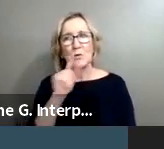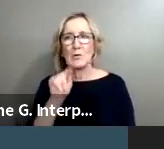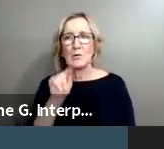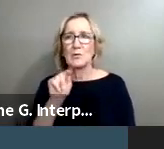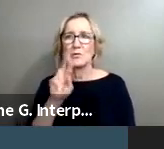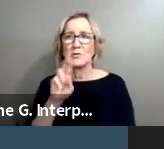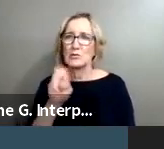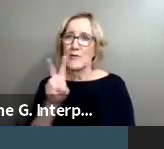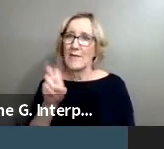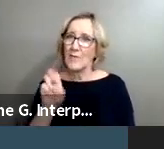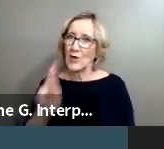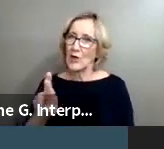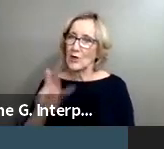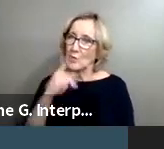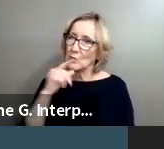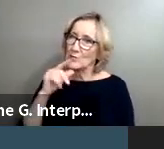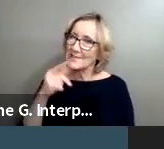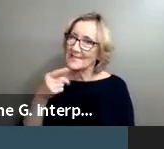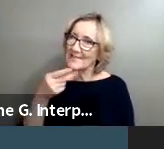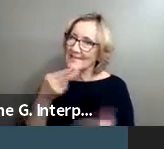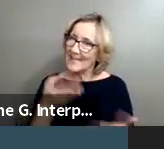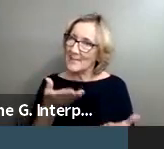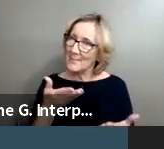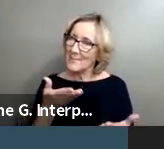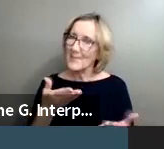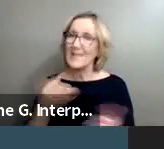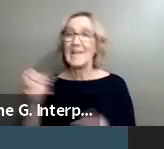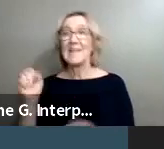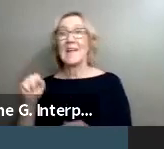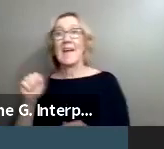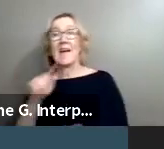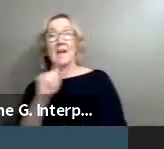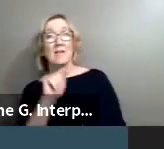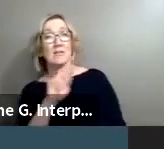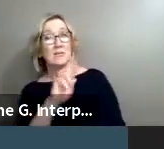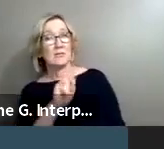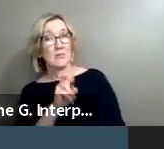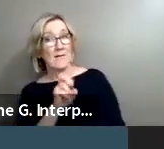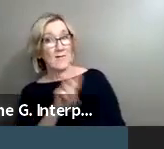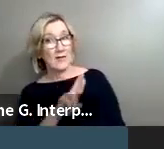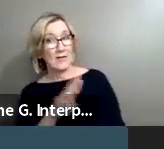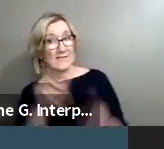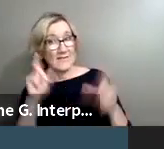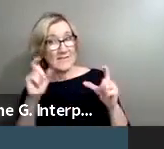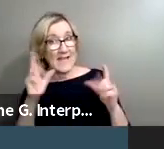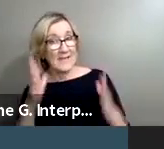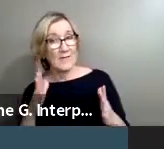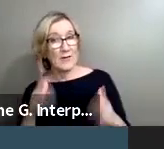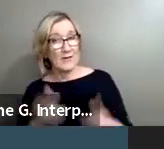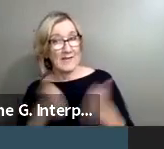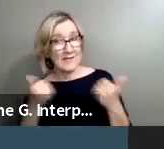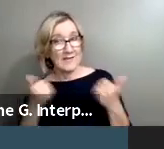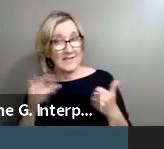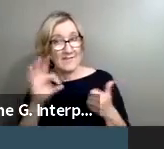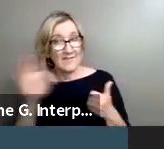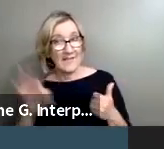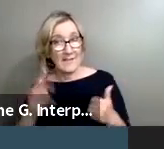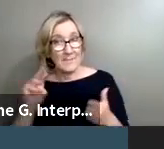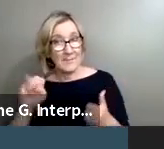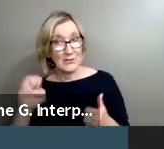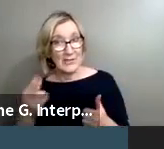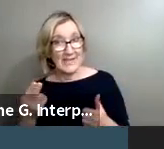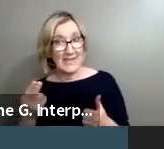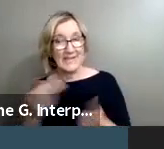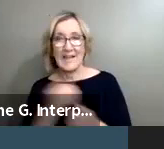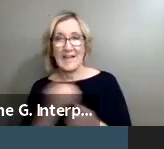Trevor? Yeah. So, Trevor is a photographer who lives in Flint, Michigan that just loves to